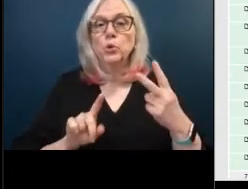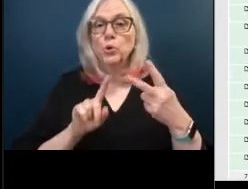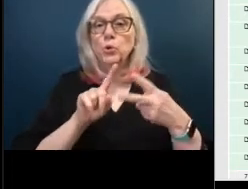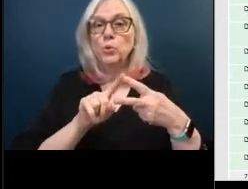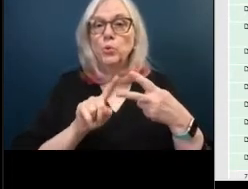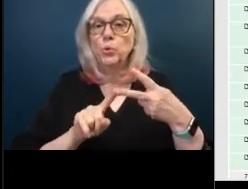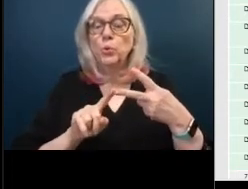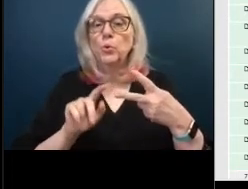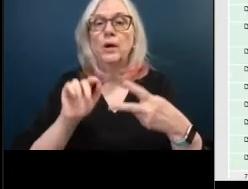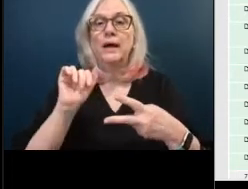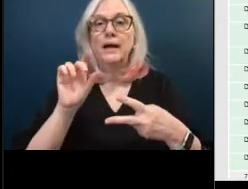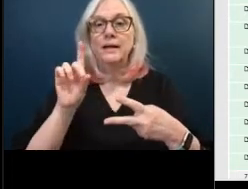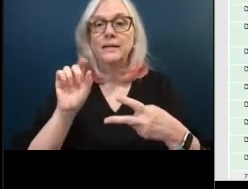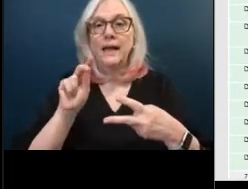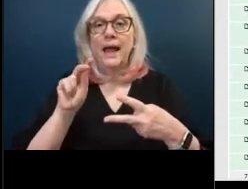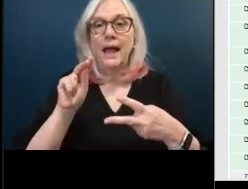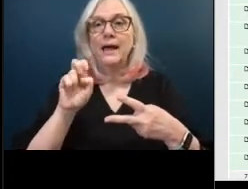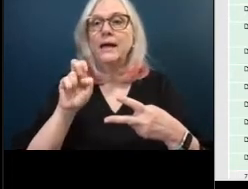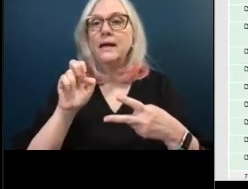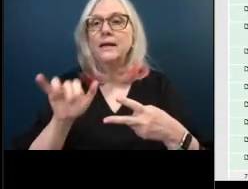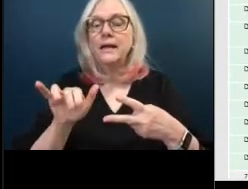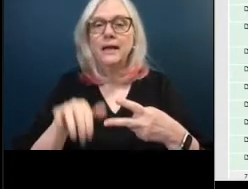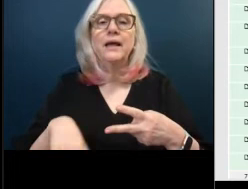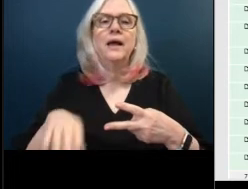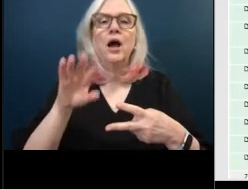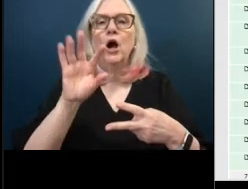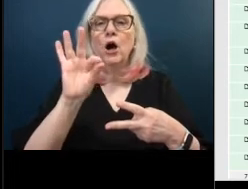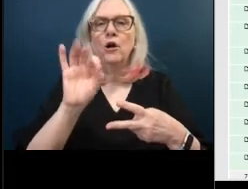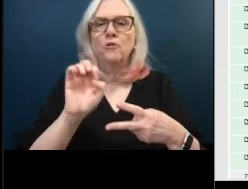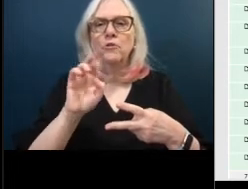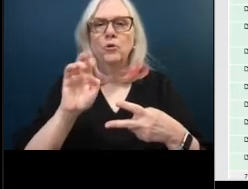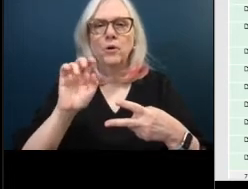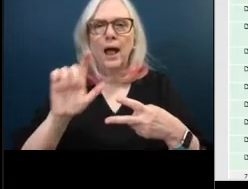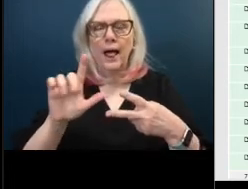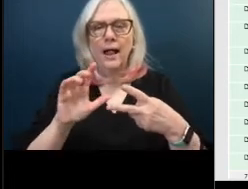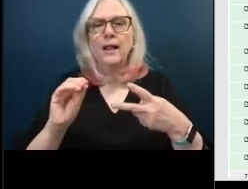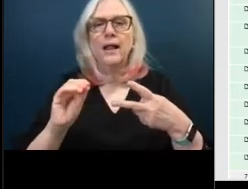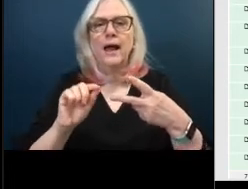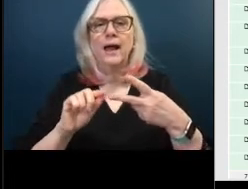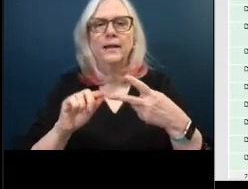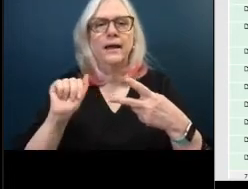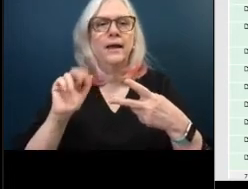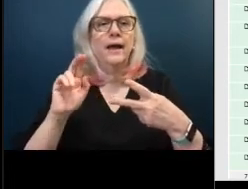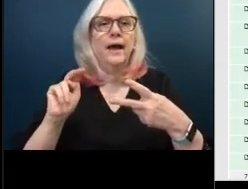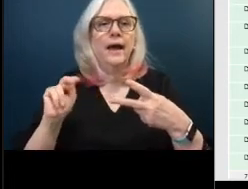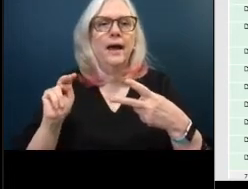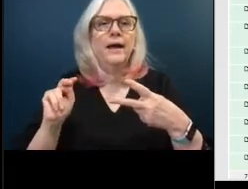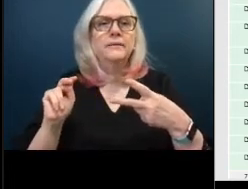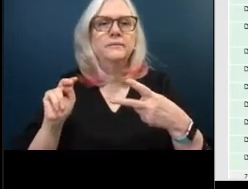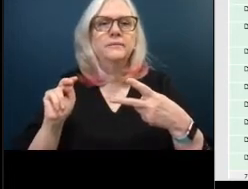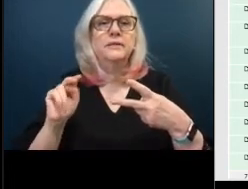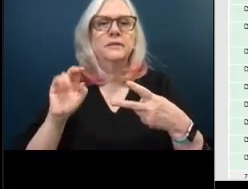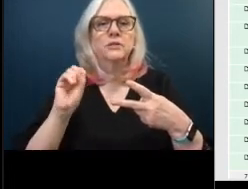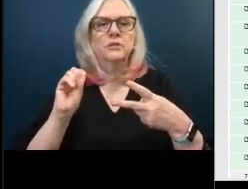sinar i'm not sure if i'm swiner swiner oh thank you for that correction mr farrell emailed me and